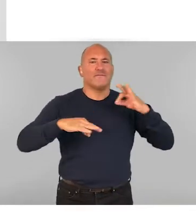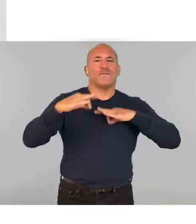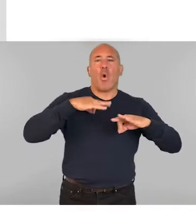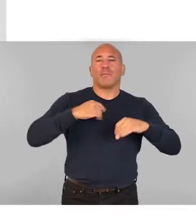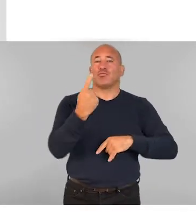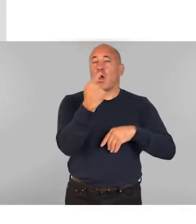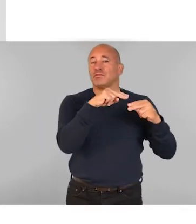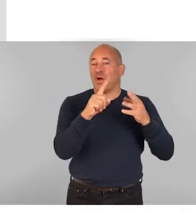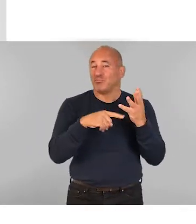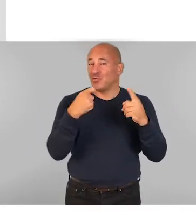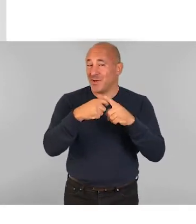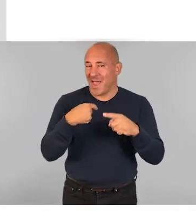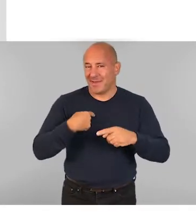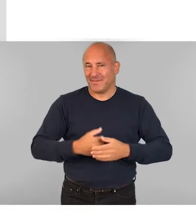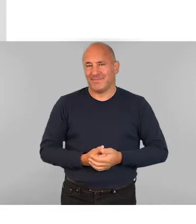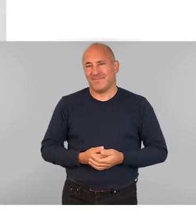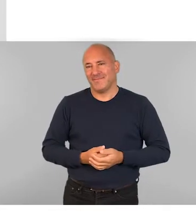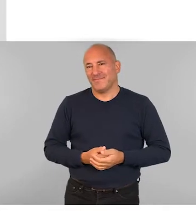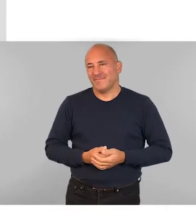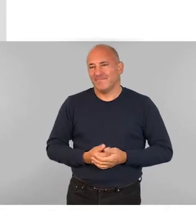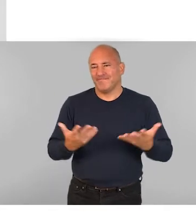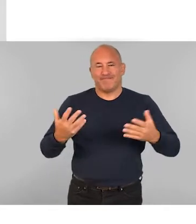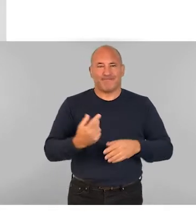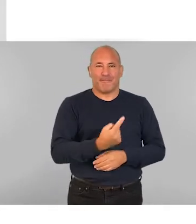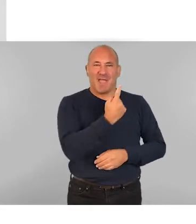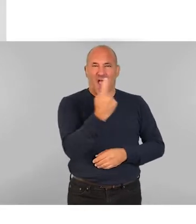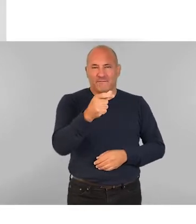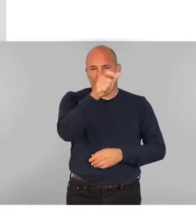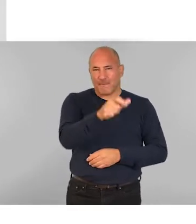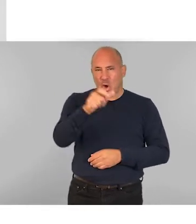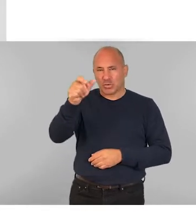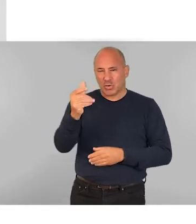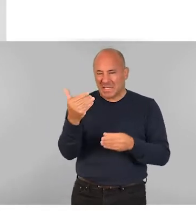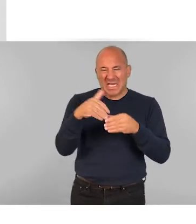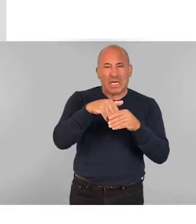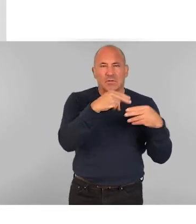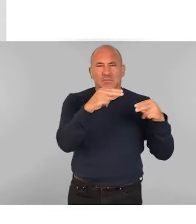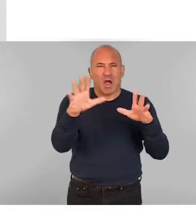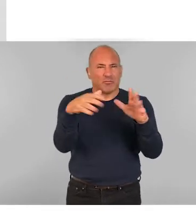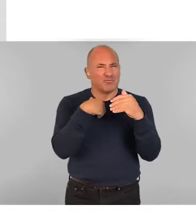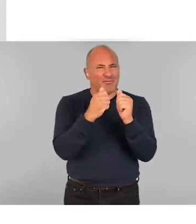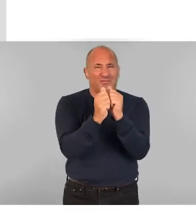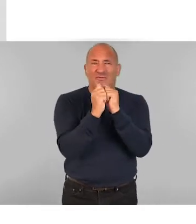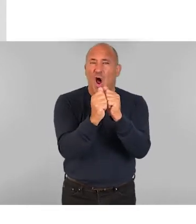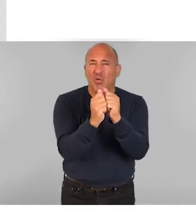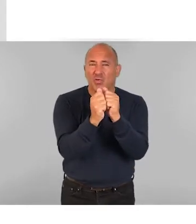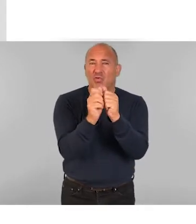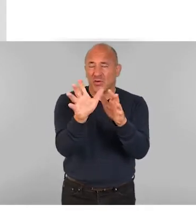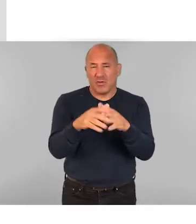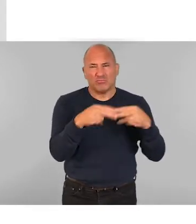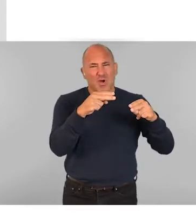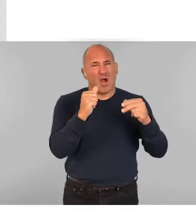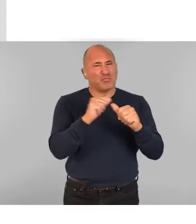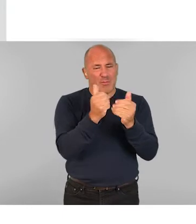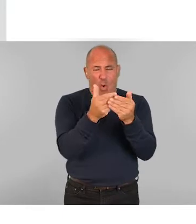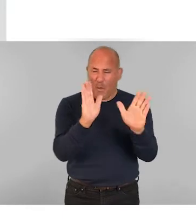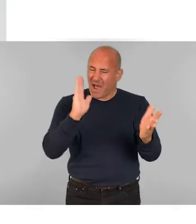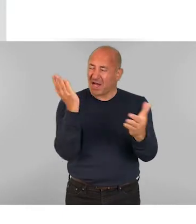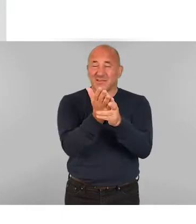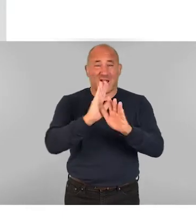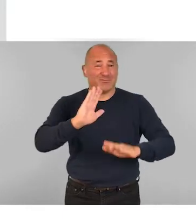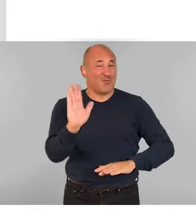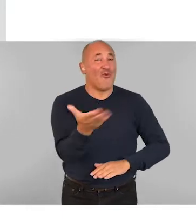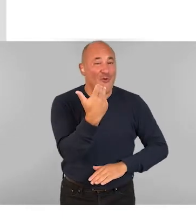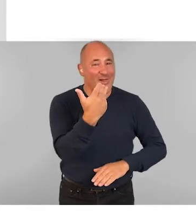One Dance UK. We value every person who engages in dance and dance should be open and